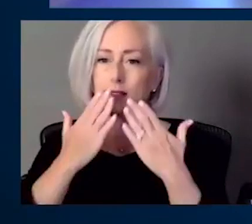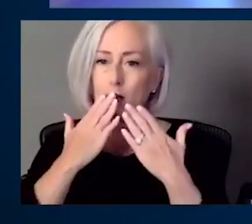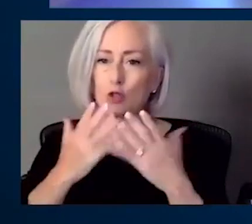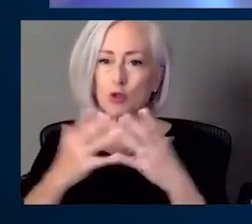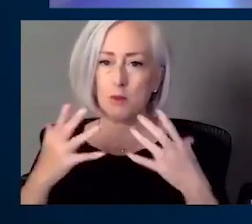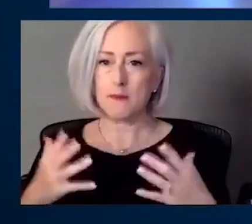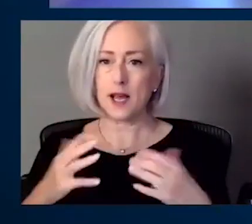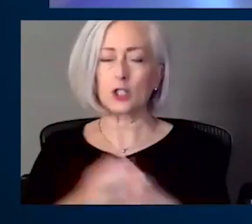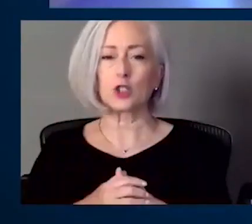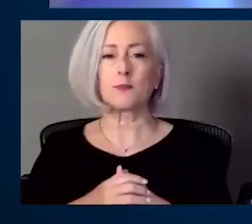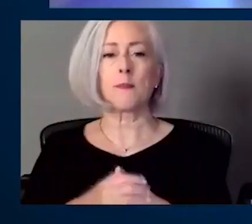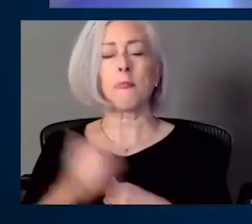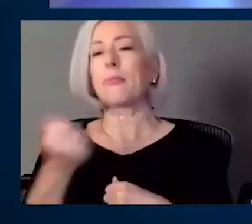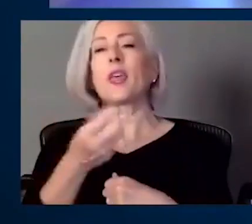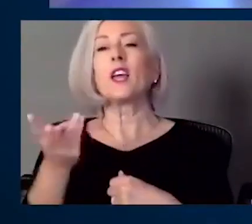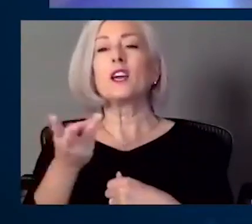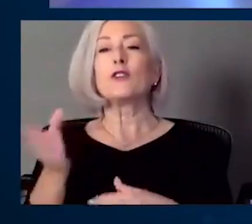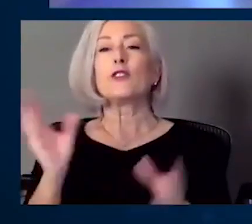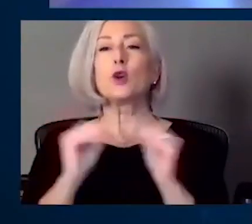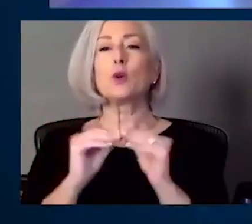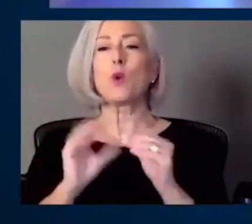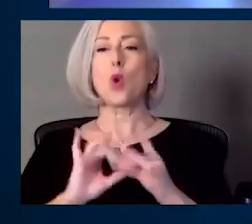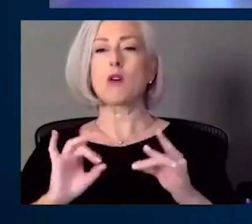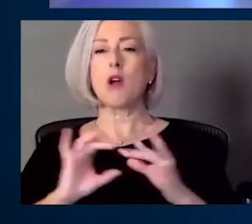more, um, comments.